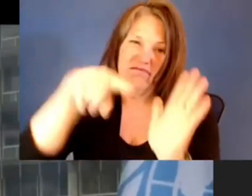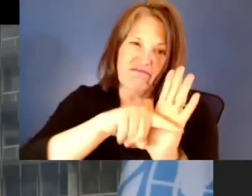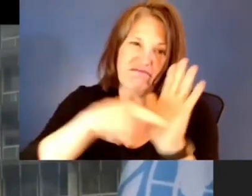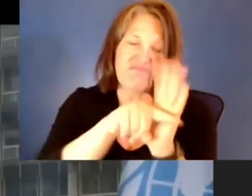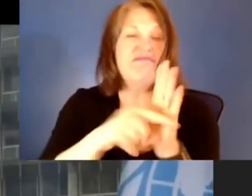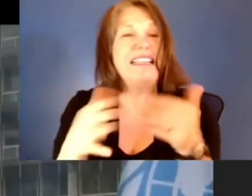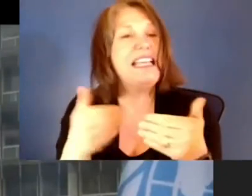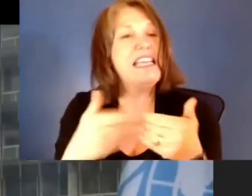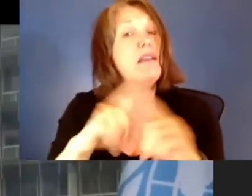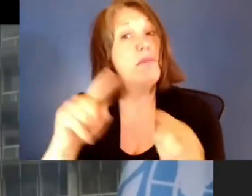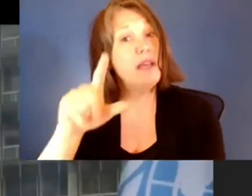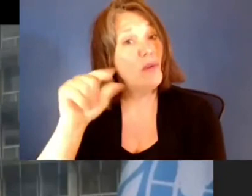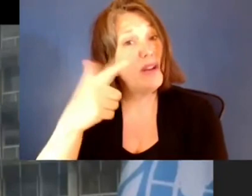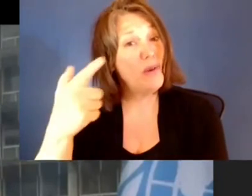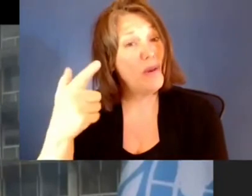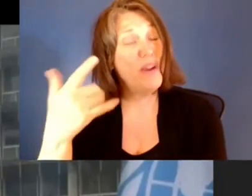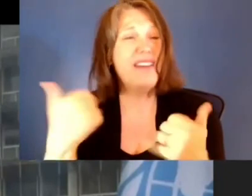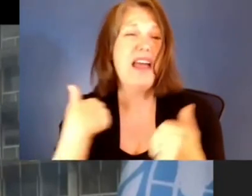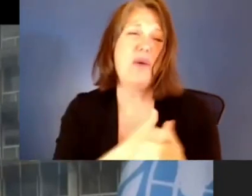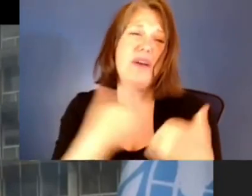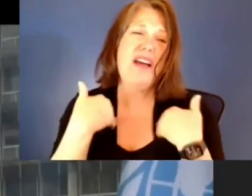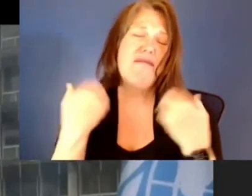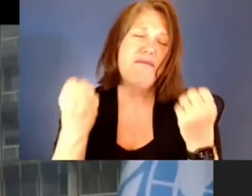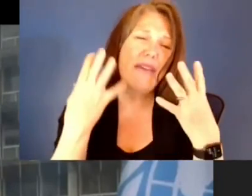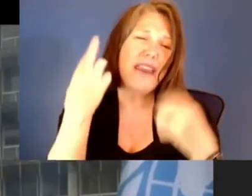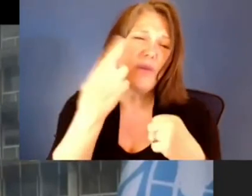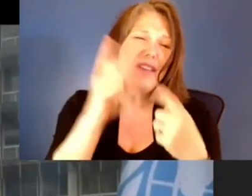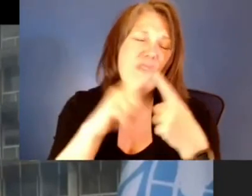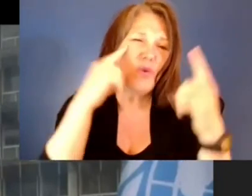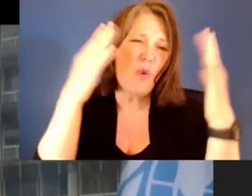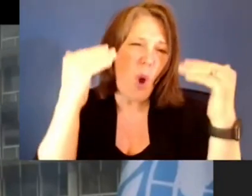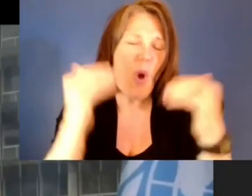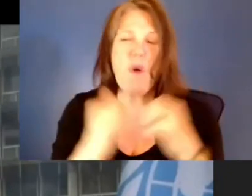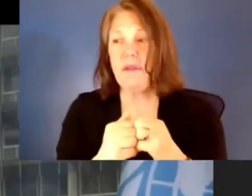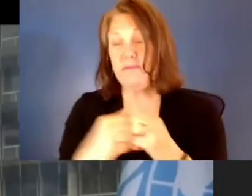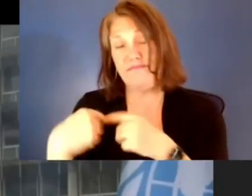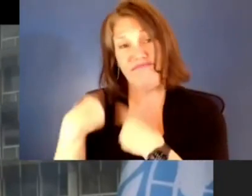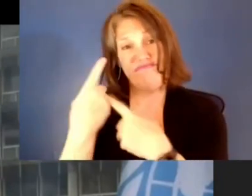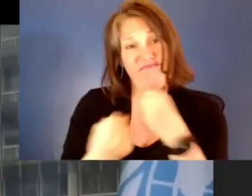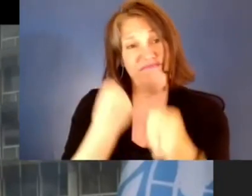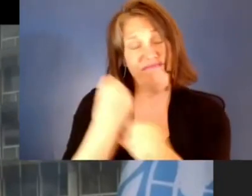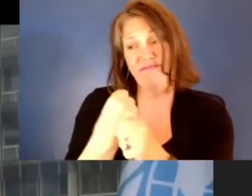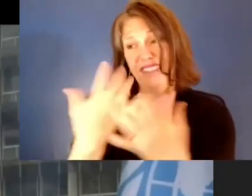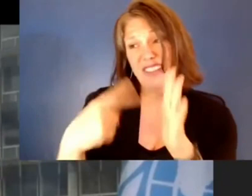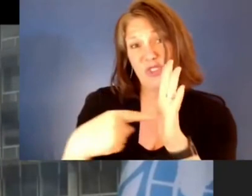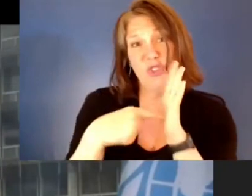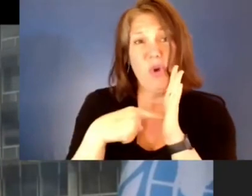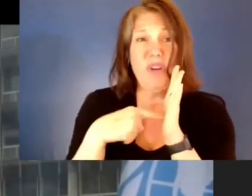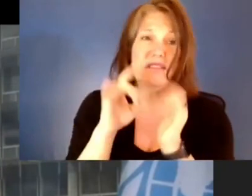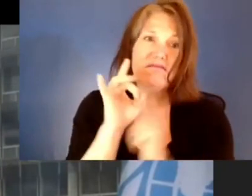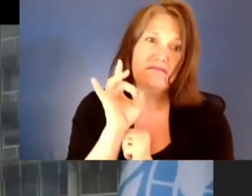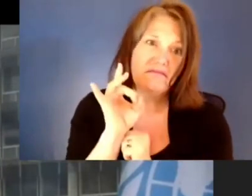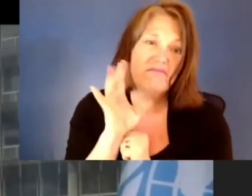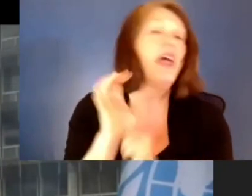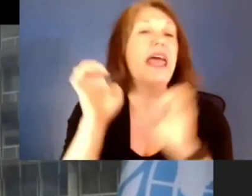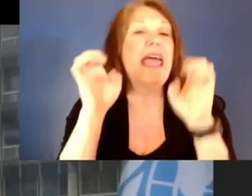reasons to hope. Because as the past year has shown us so painfully, education is a human right, a